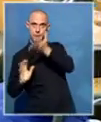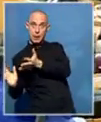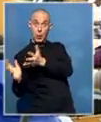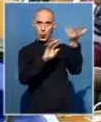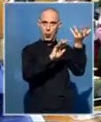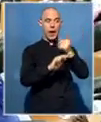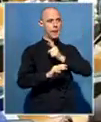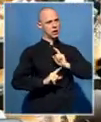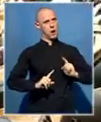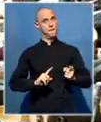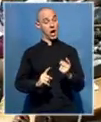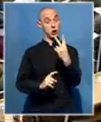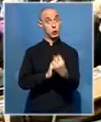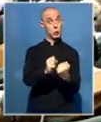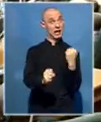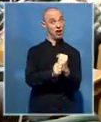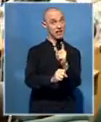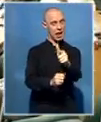Bale Samuiti, SABC News, Maseru Lesotho.